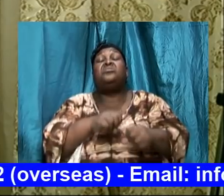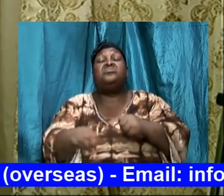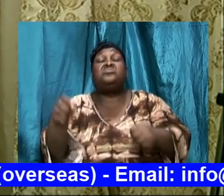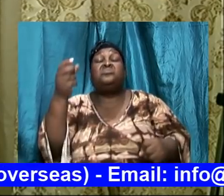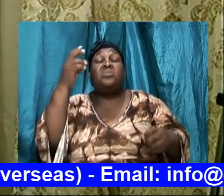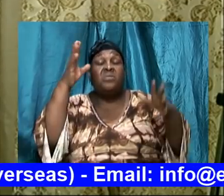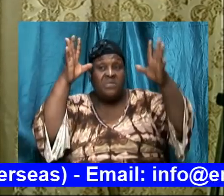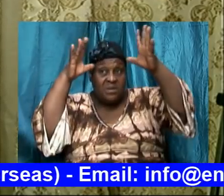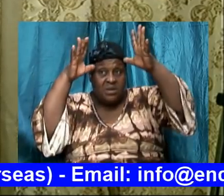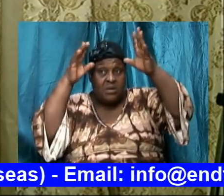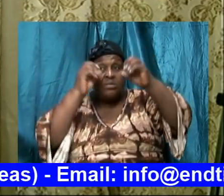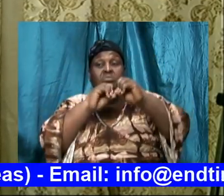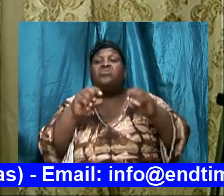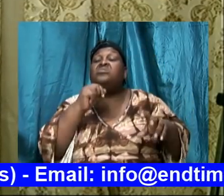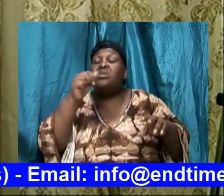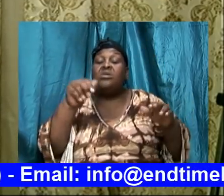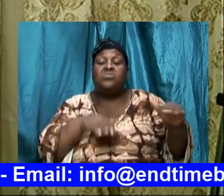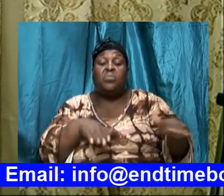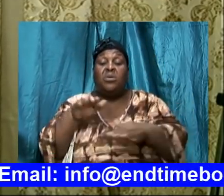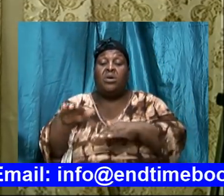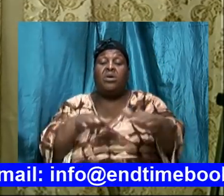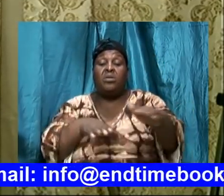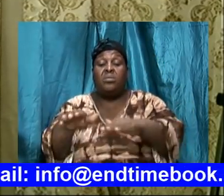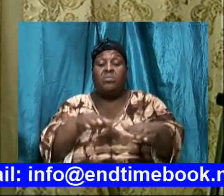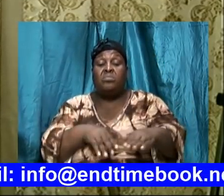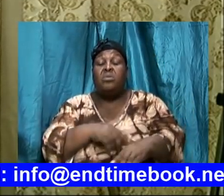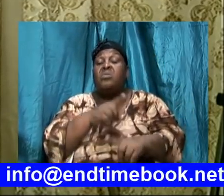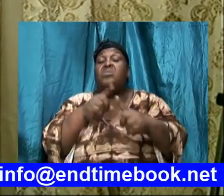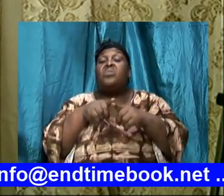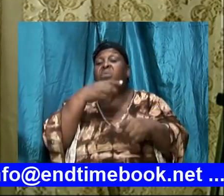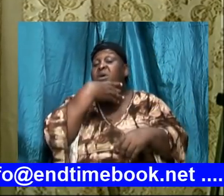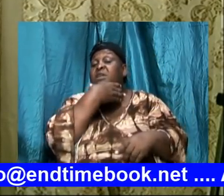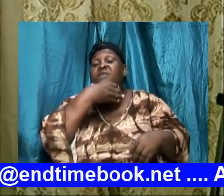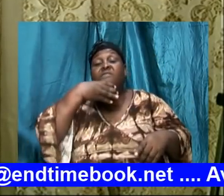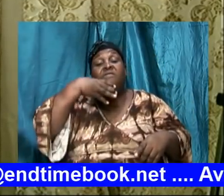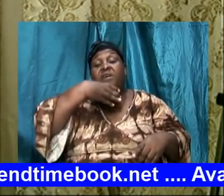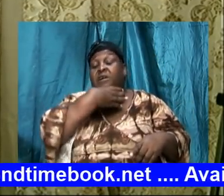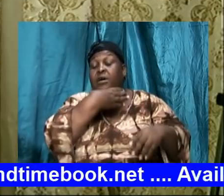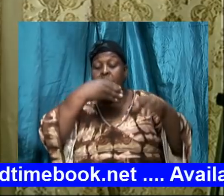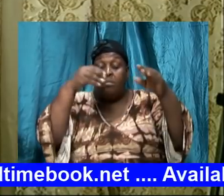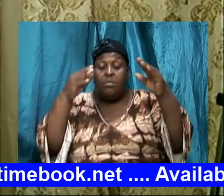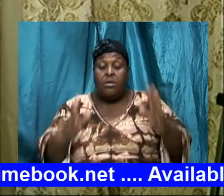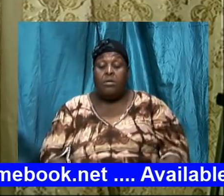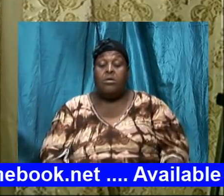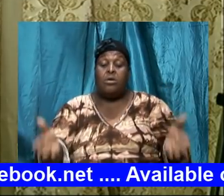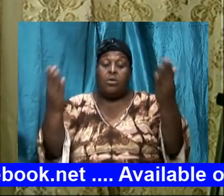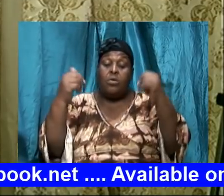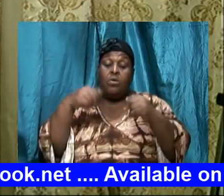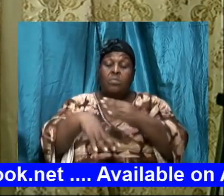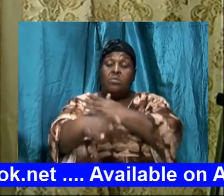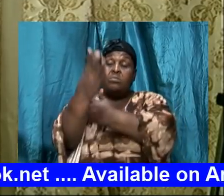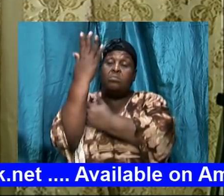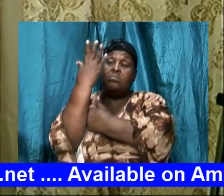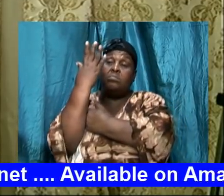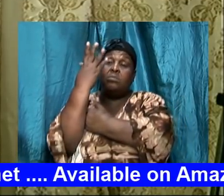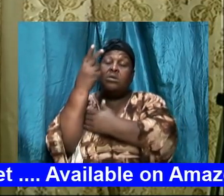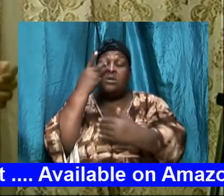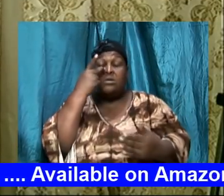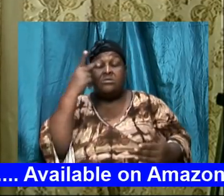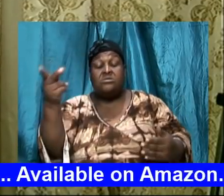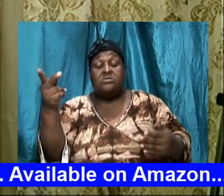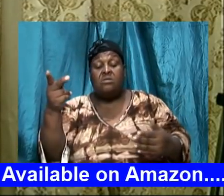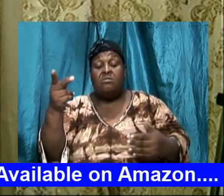He couldn't walk. When that farmer came down in the morning and saw the deer in that predicament, he